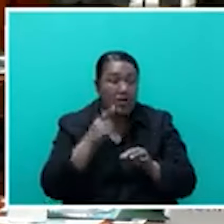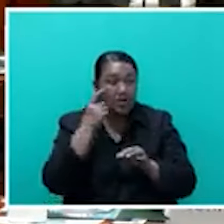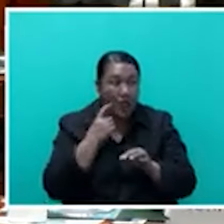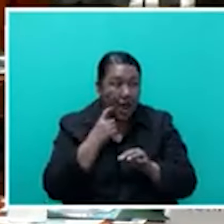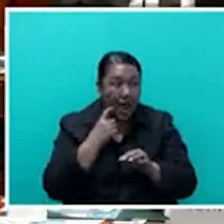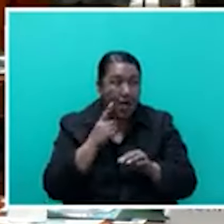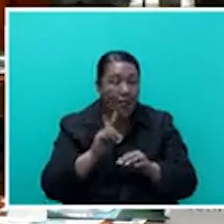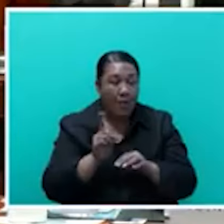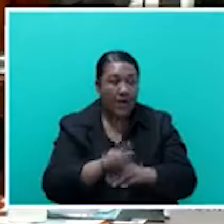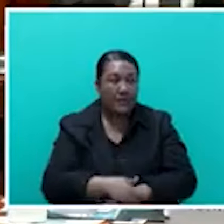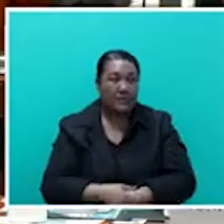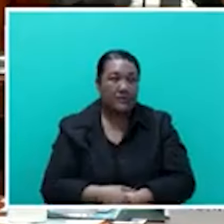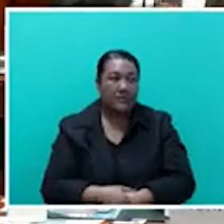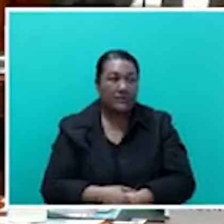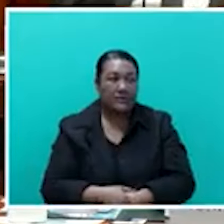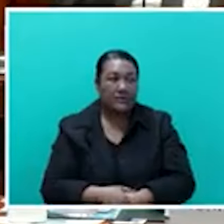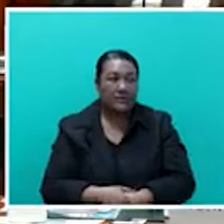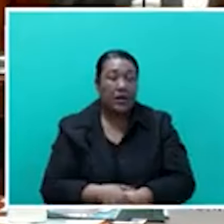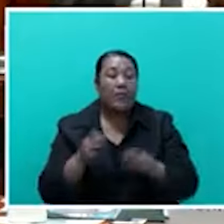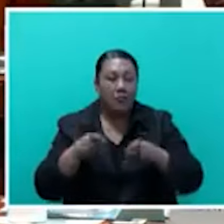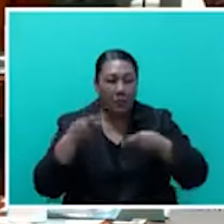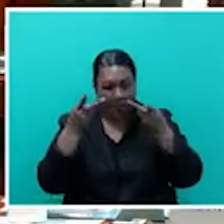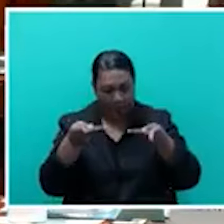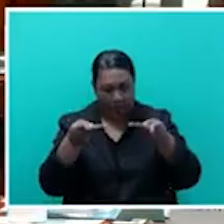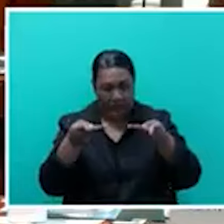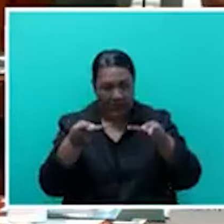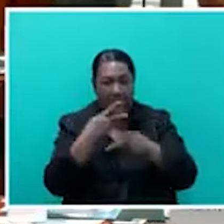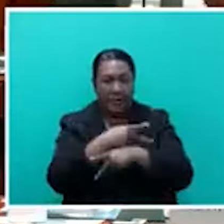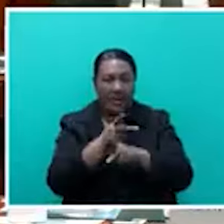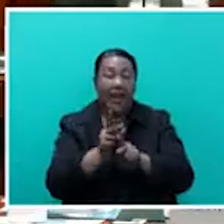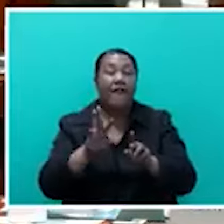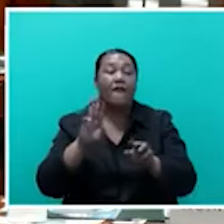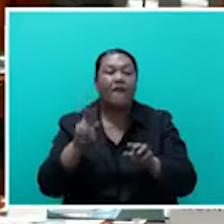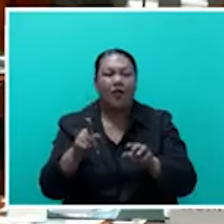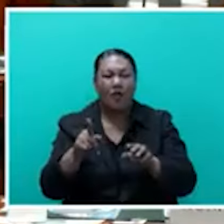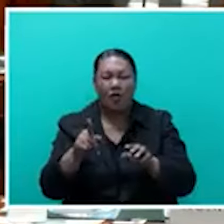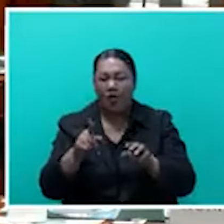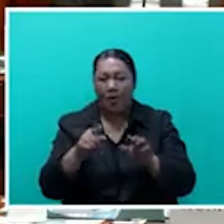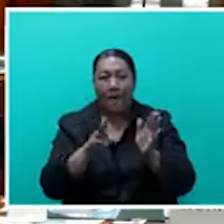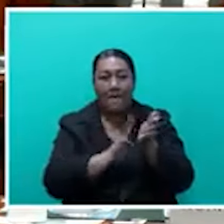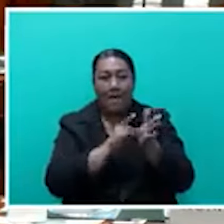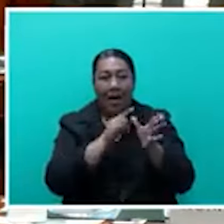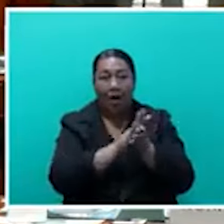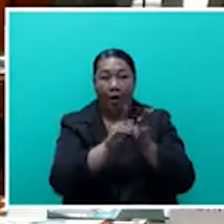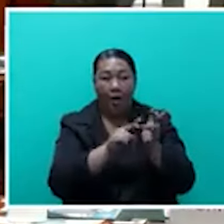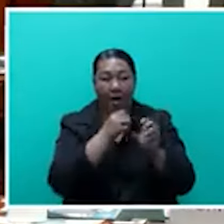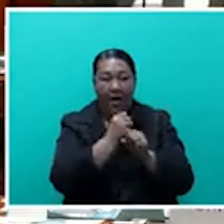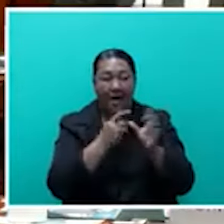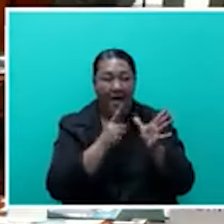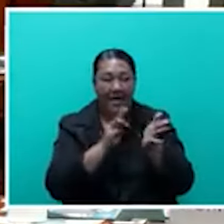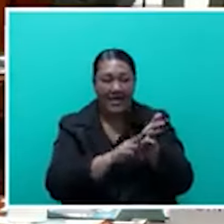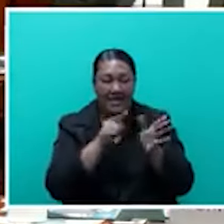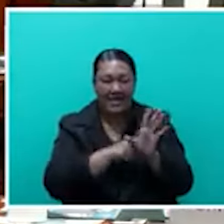to promote our mahogany products, not only the timber but ways in which we can tap into